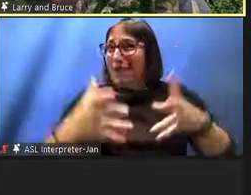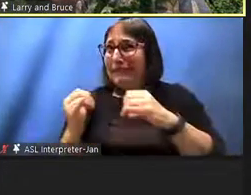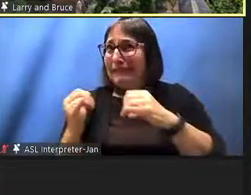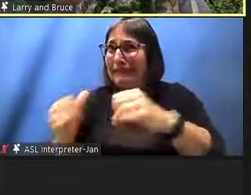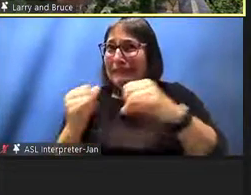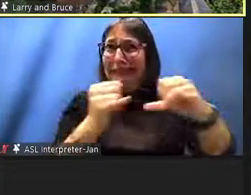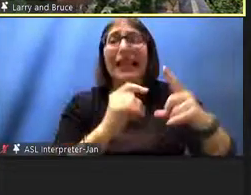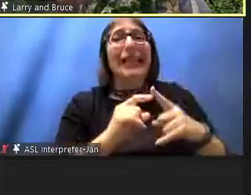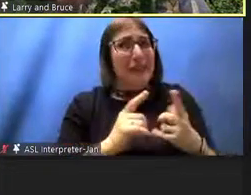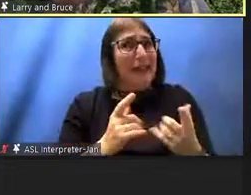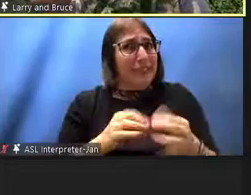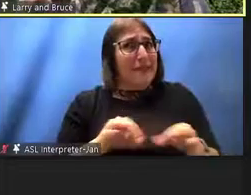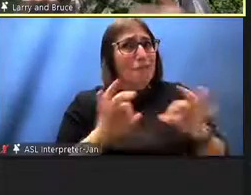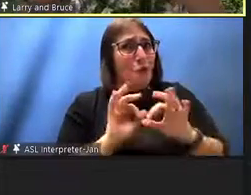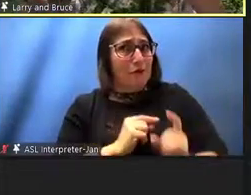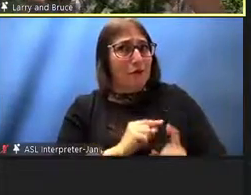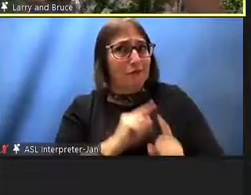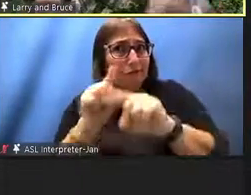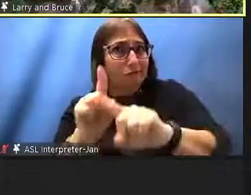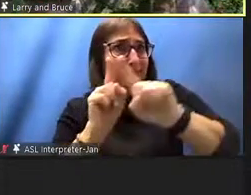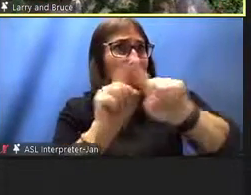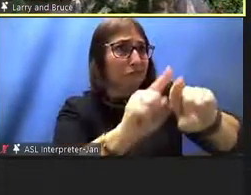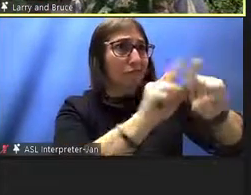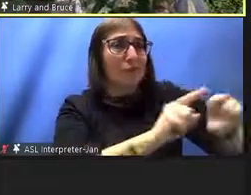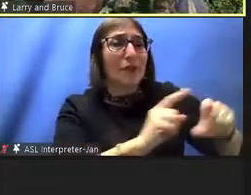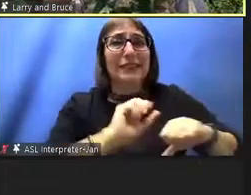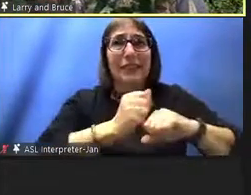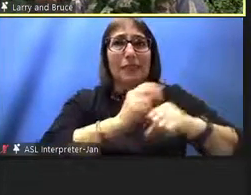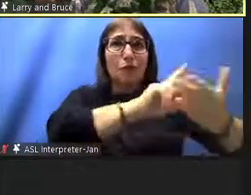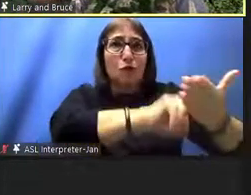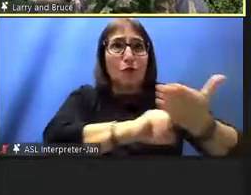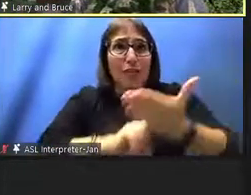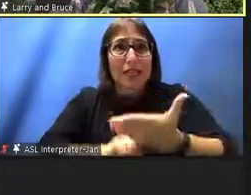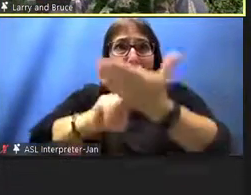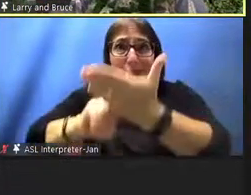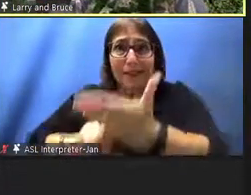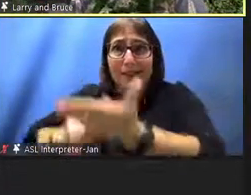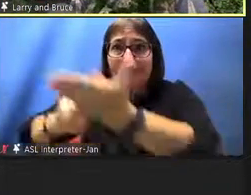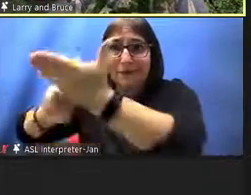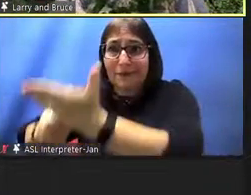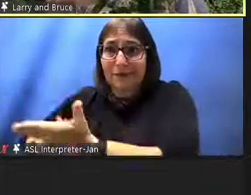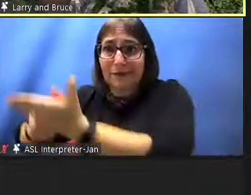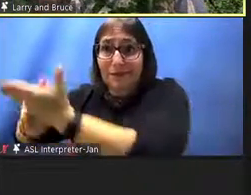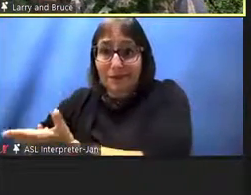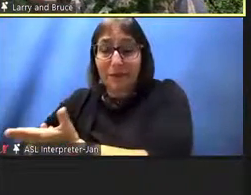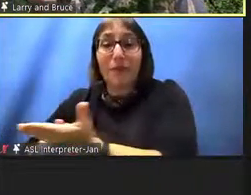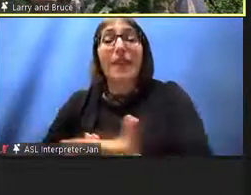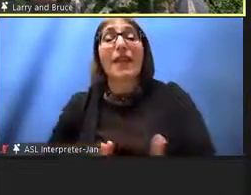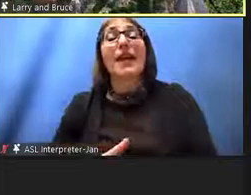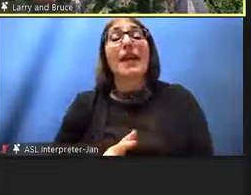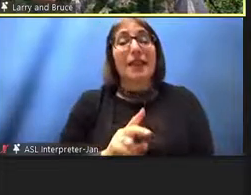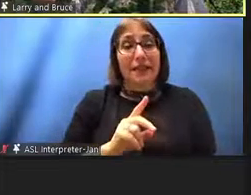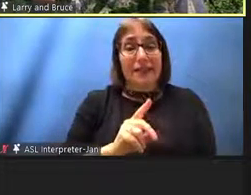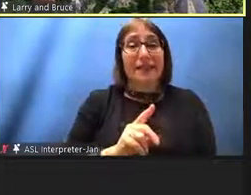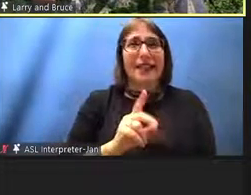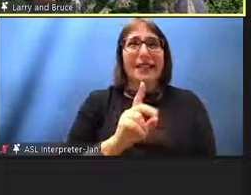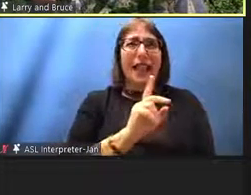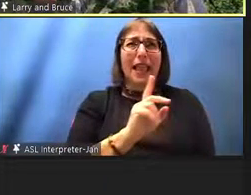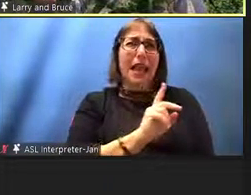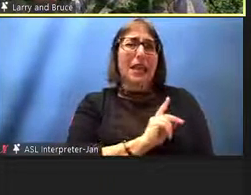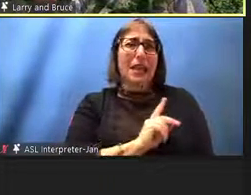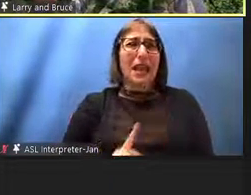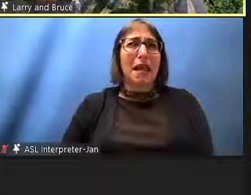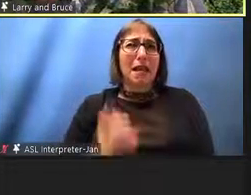to negotiate they needed to have treaties well unfortunately when kamehameha and he was 23 years old